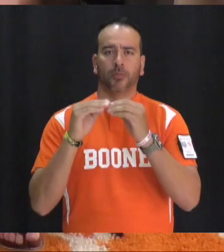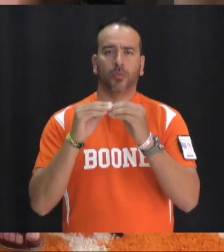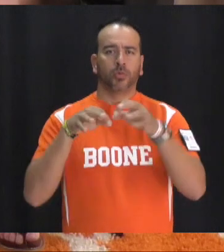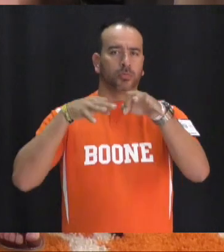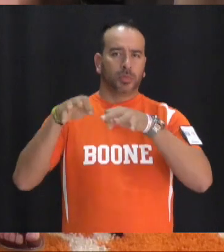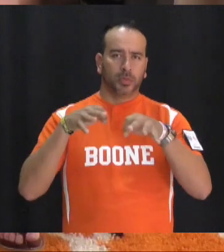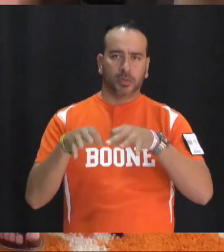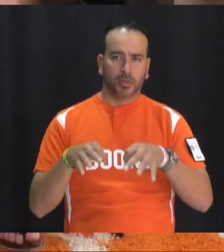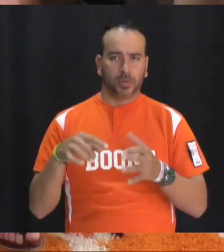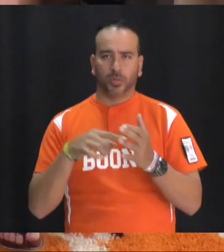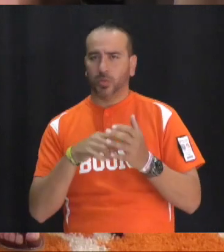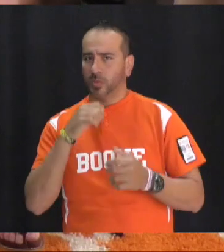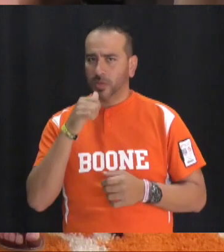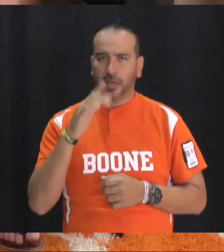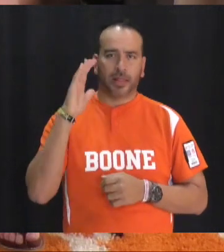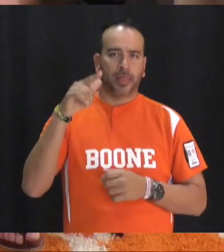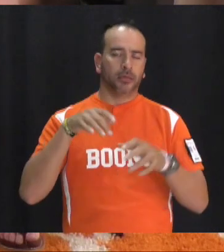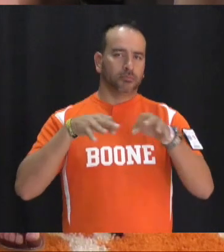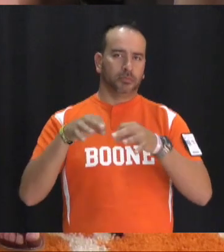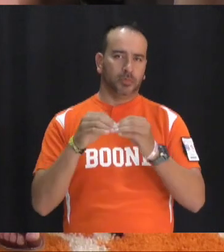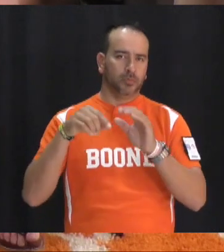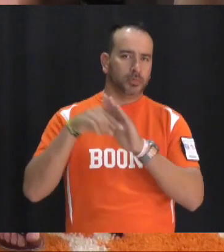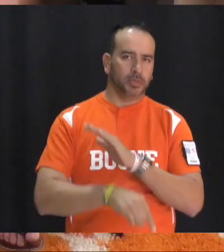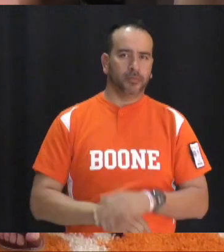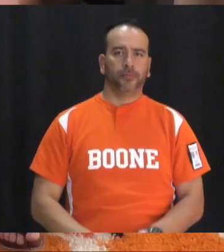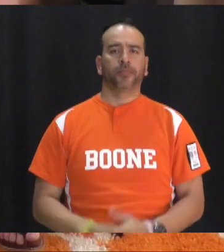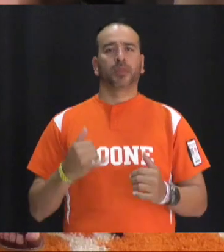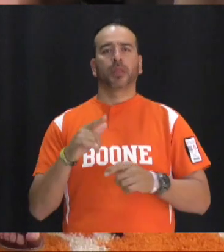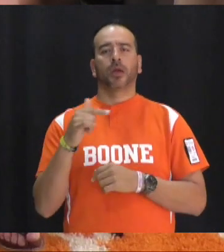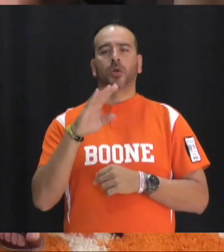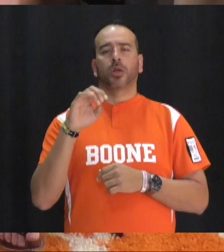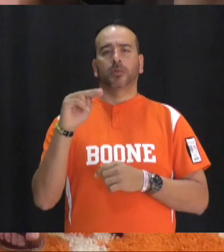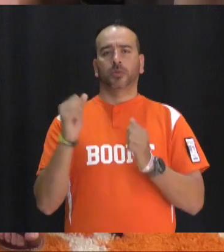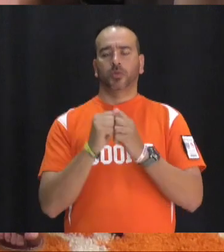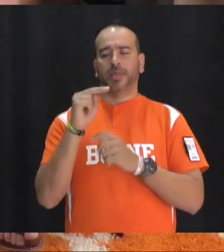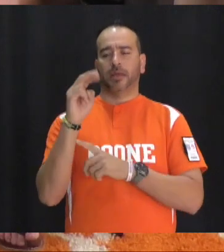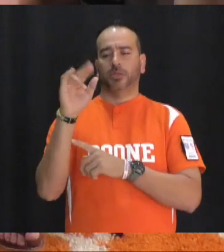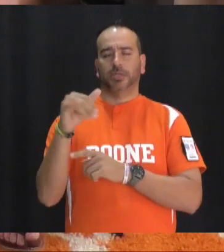do's and don'ts will be coming later this week now to club news with Anthony